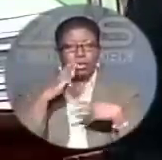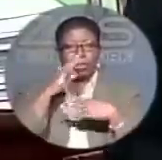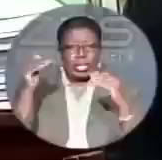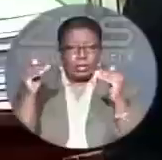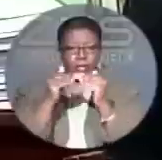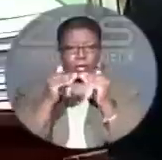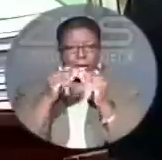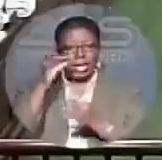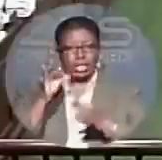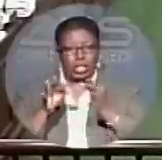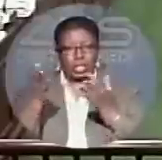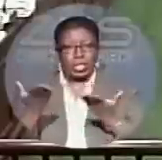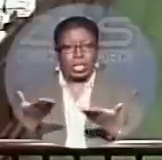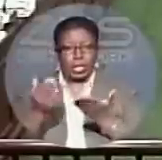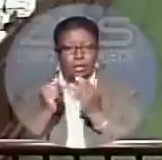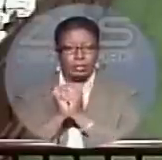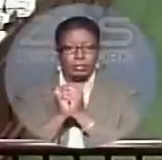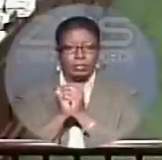We have to be just here.